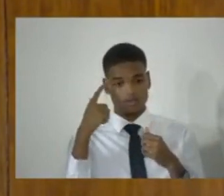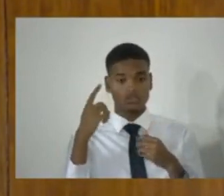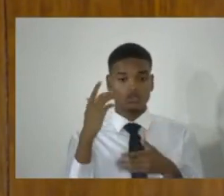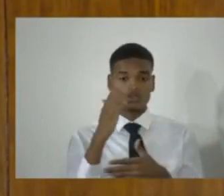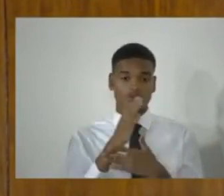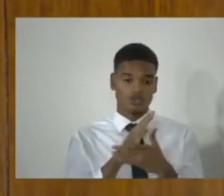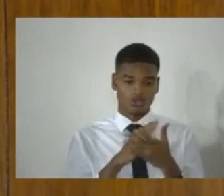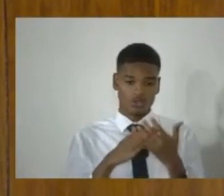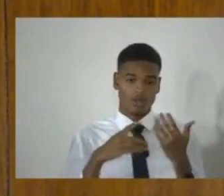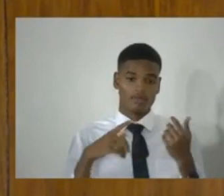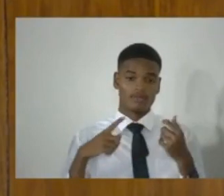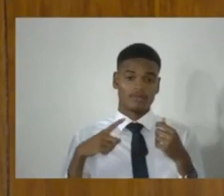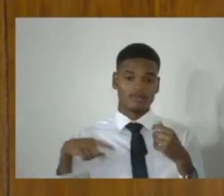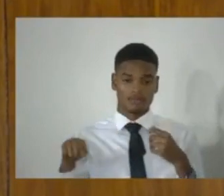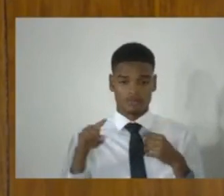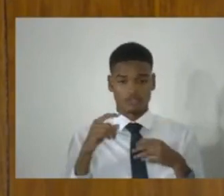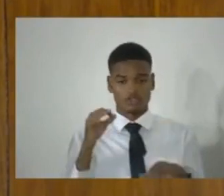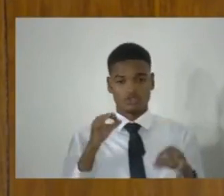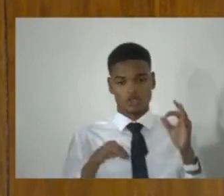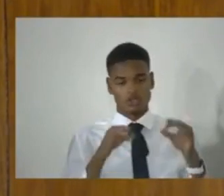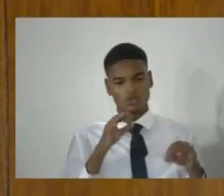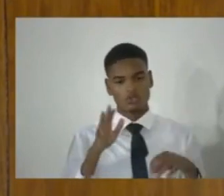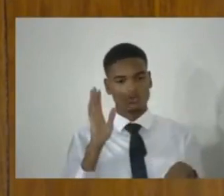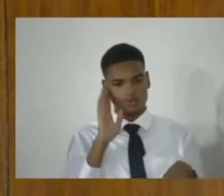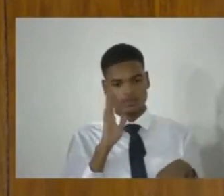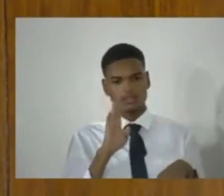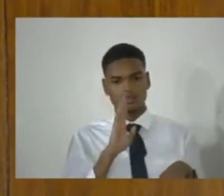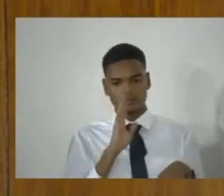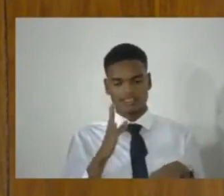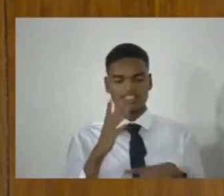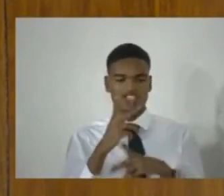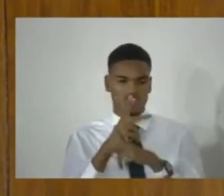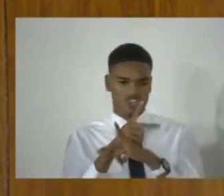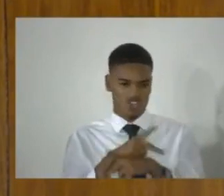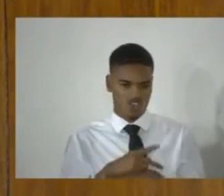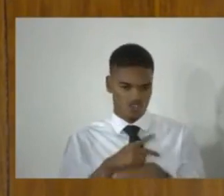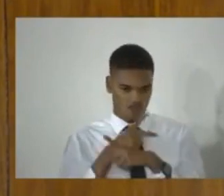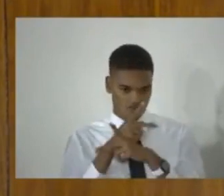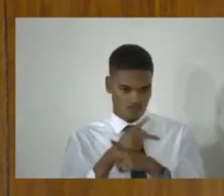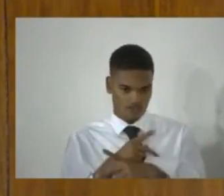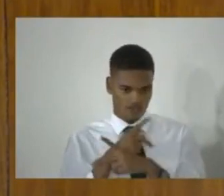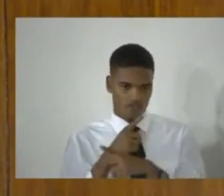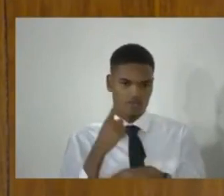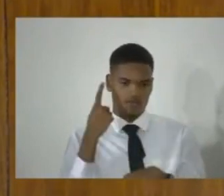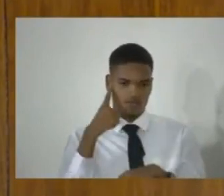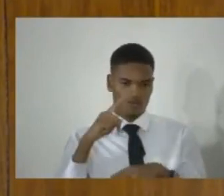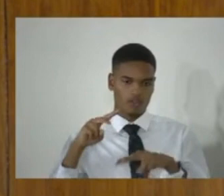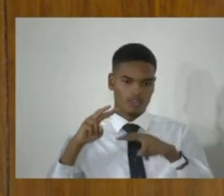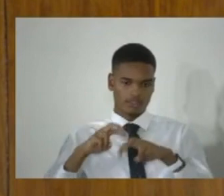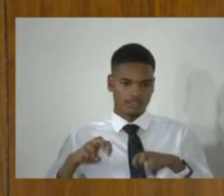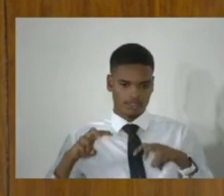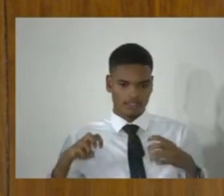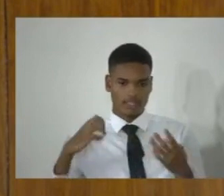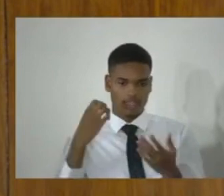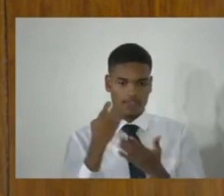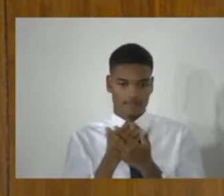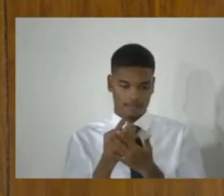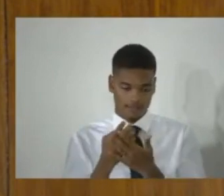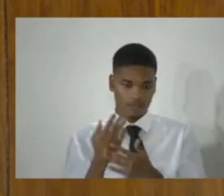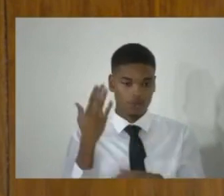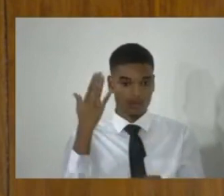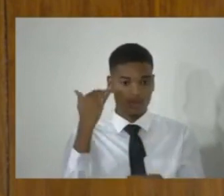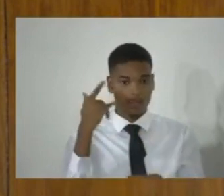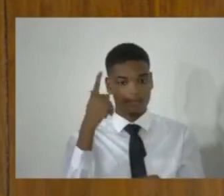judges are going to be particularly cautious in assessing evidence, knowing that